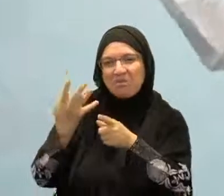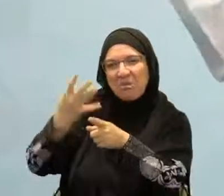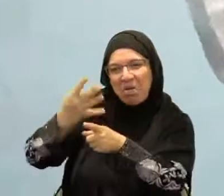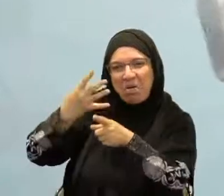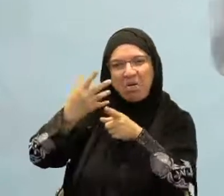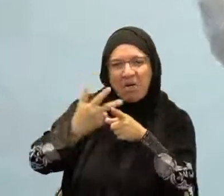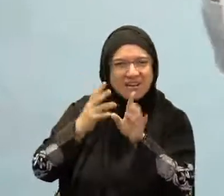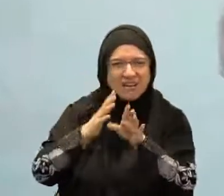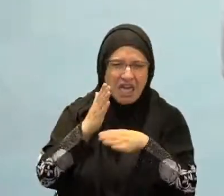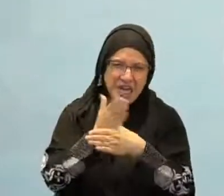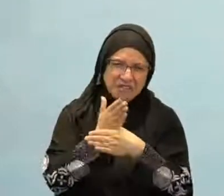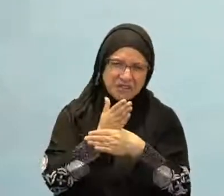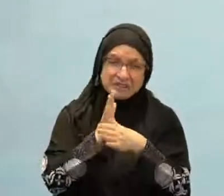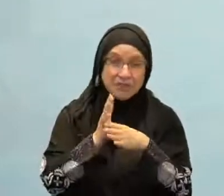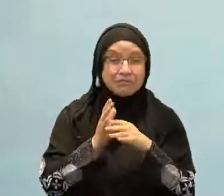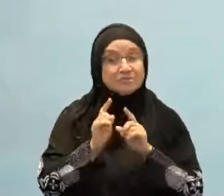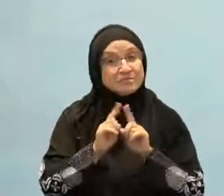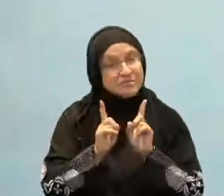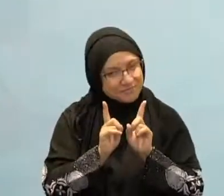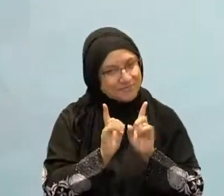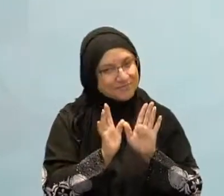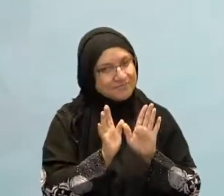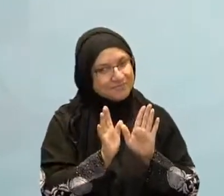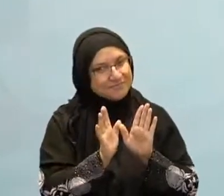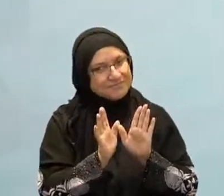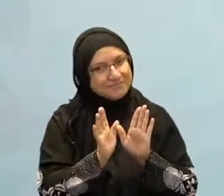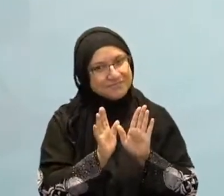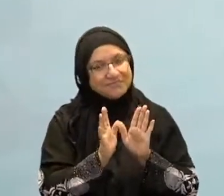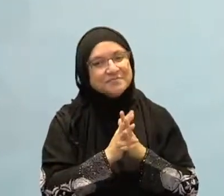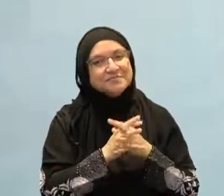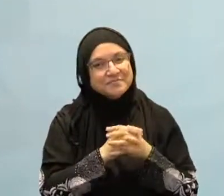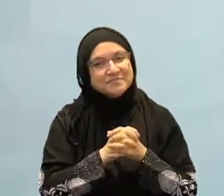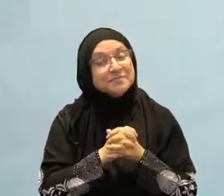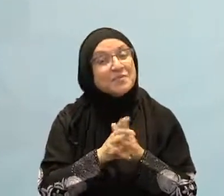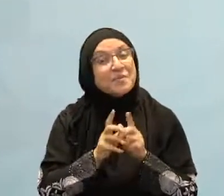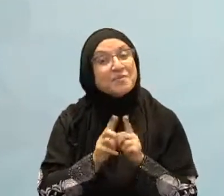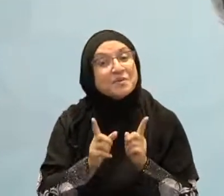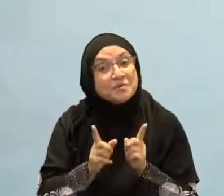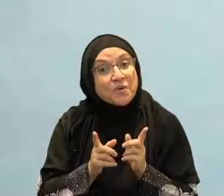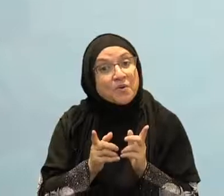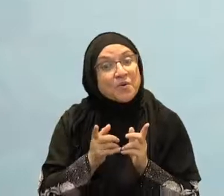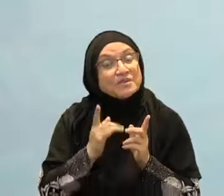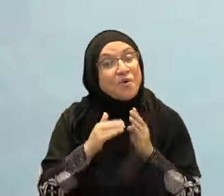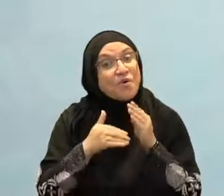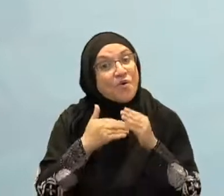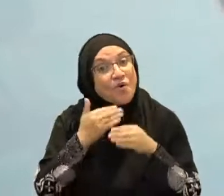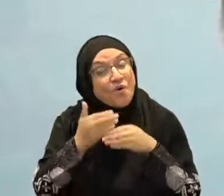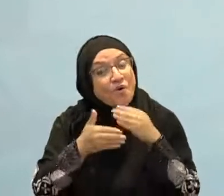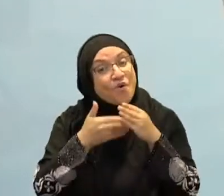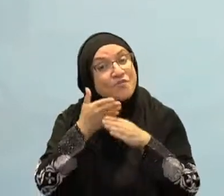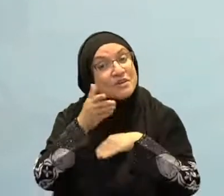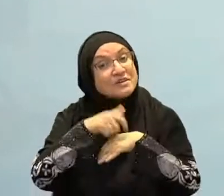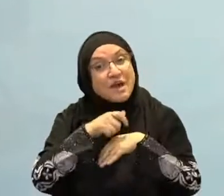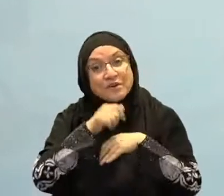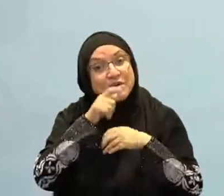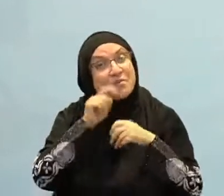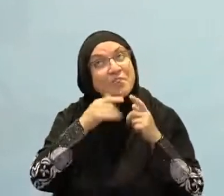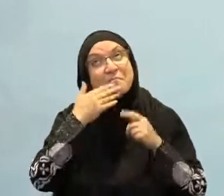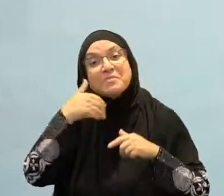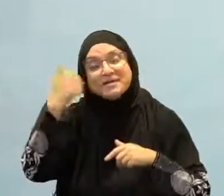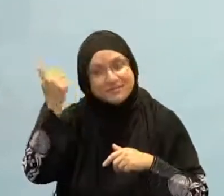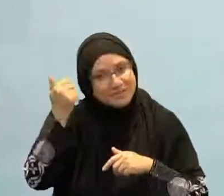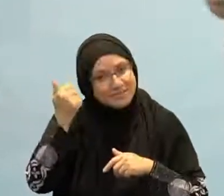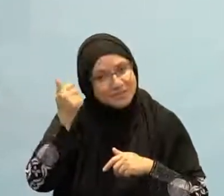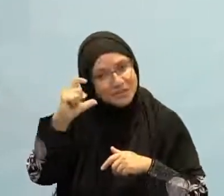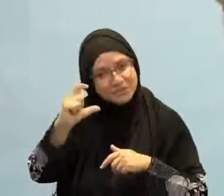Aim high. If you seek to be an average Muslim, you're going to be a very deficient Muslim. If you seek to be a person of taqwa, then